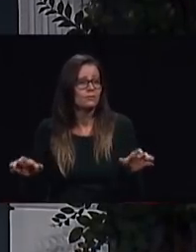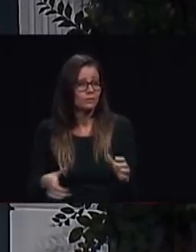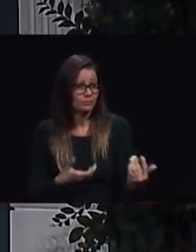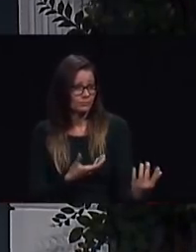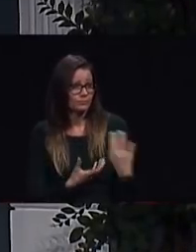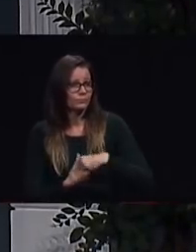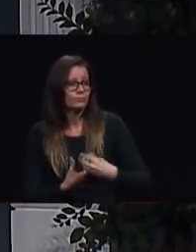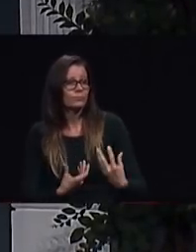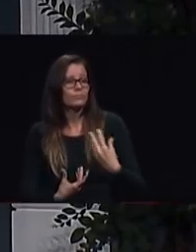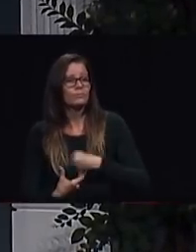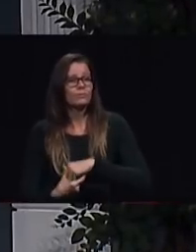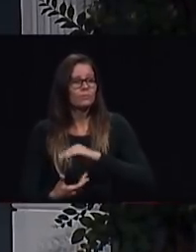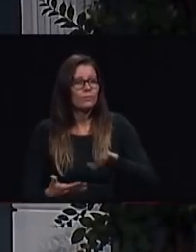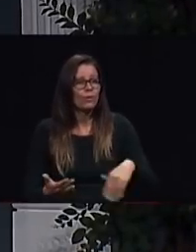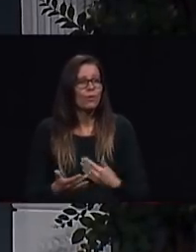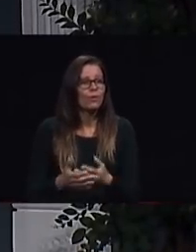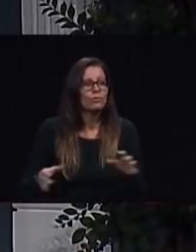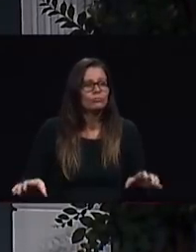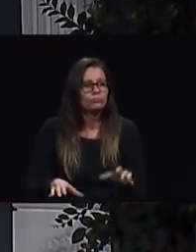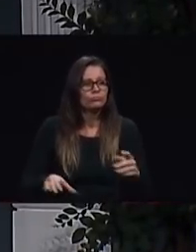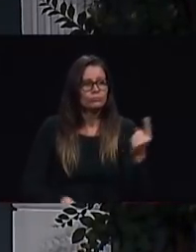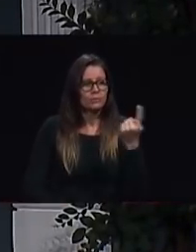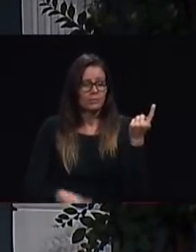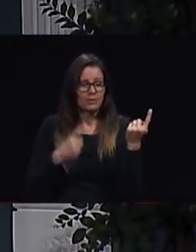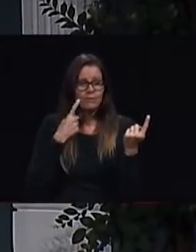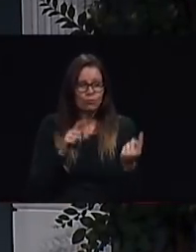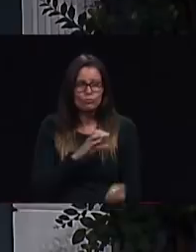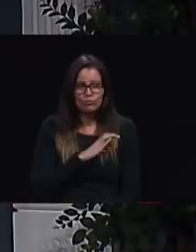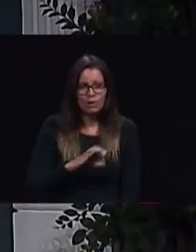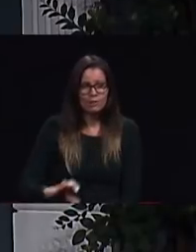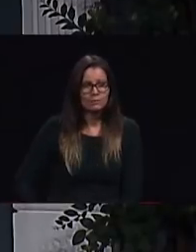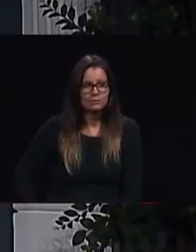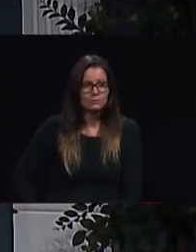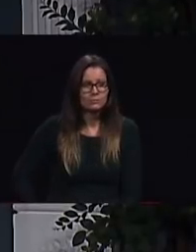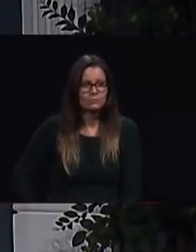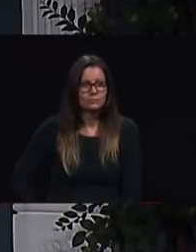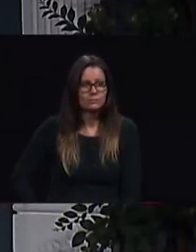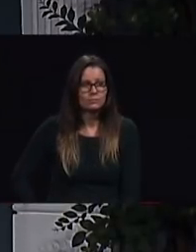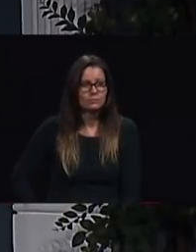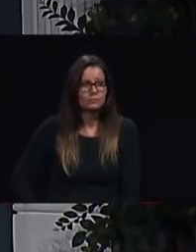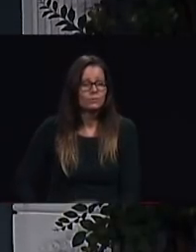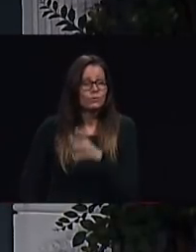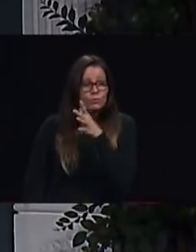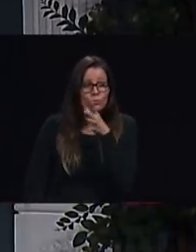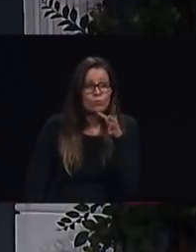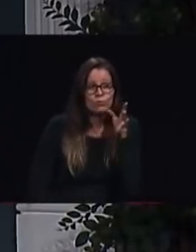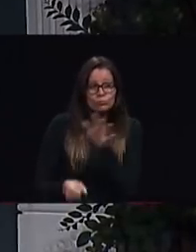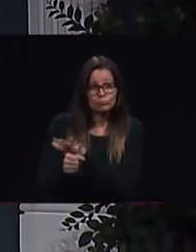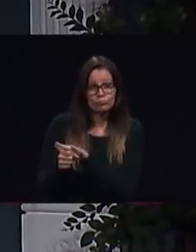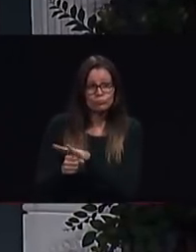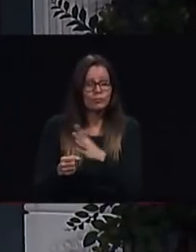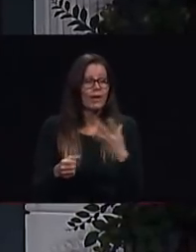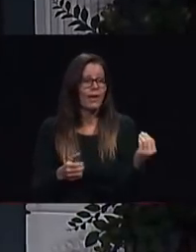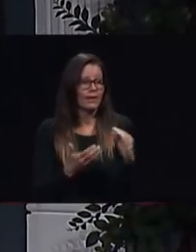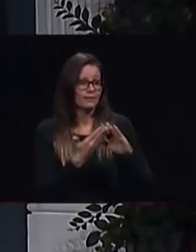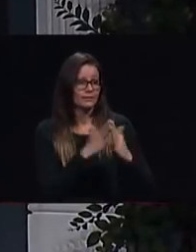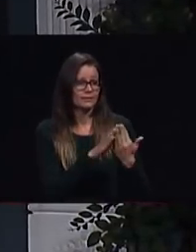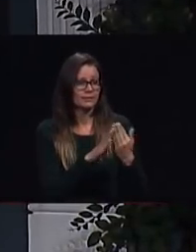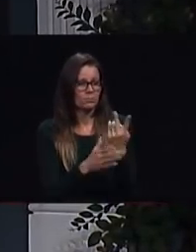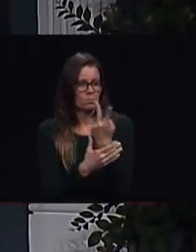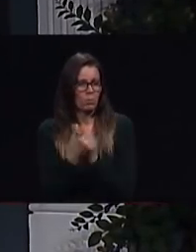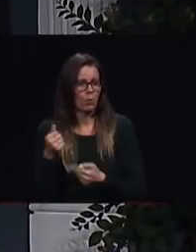for Christ in the large cities and the rural areas of the world tell us also about one focal point next year